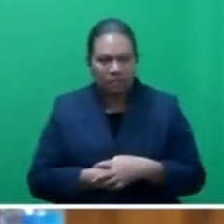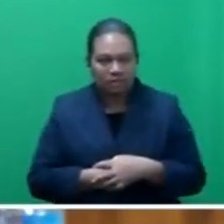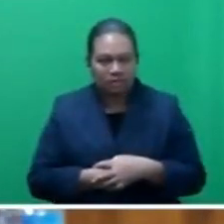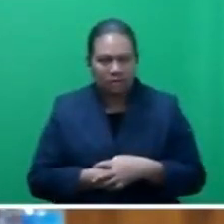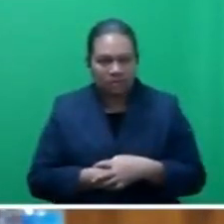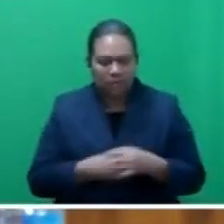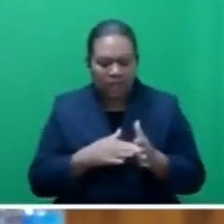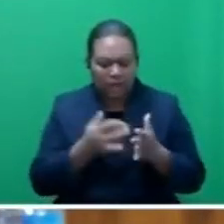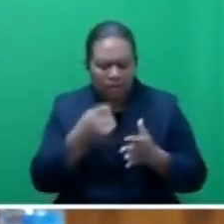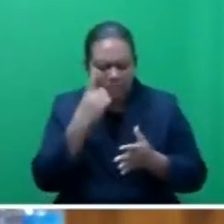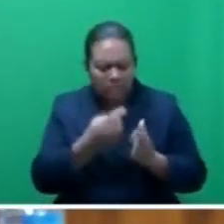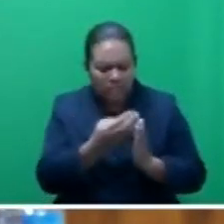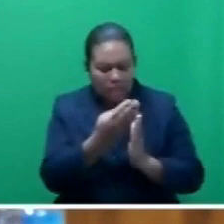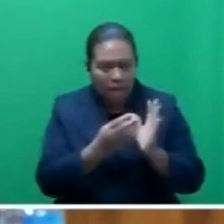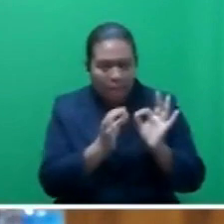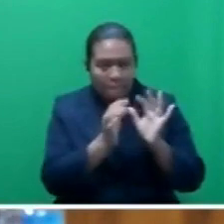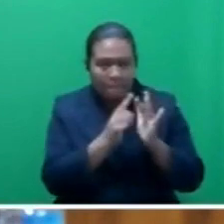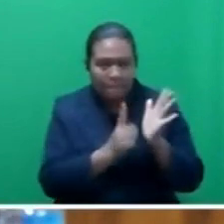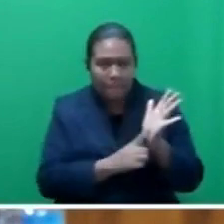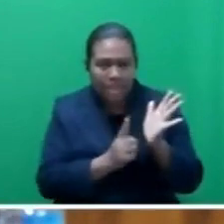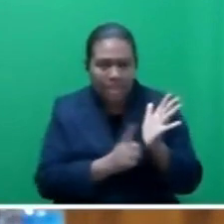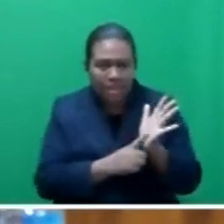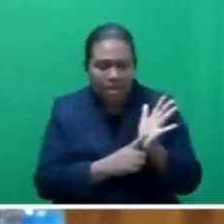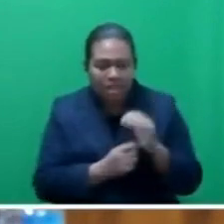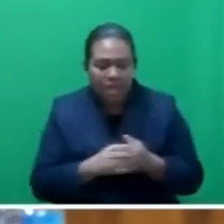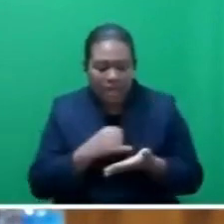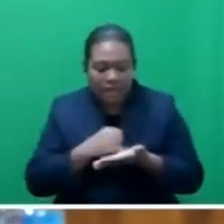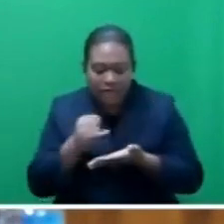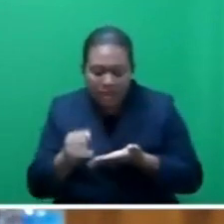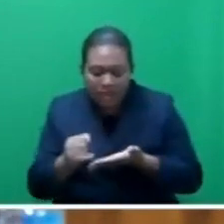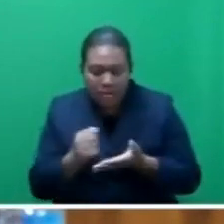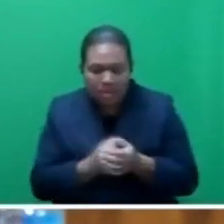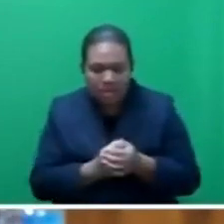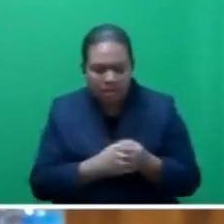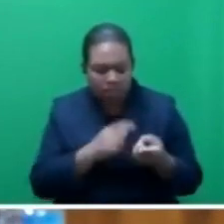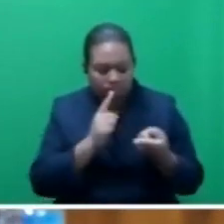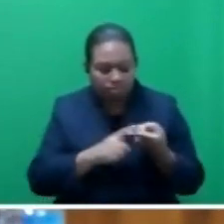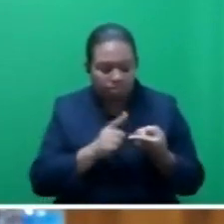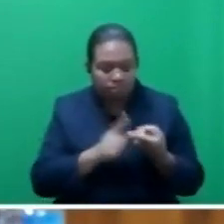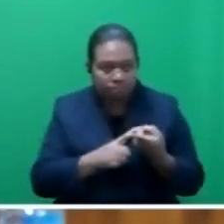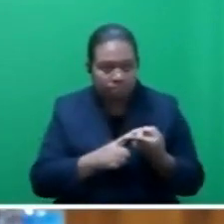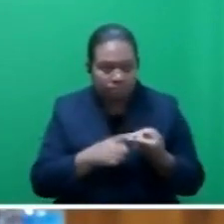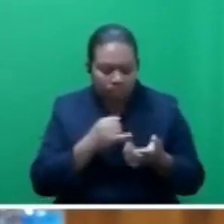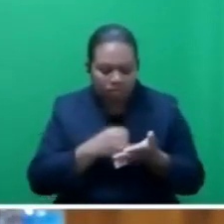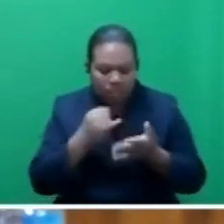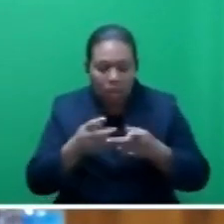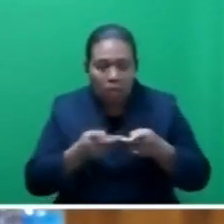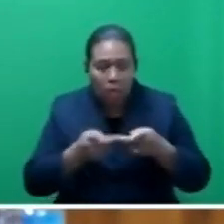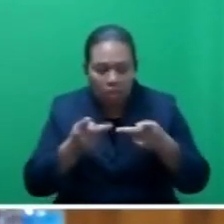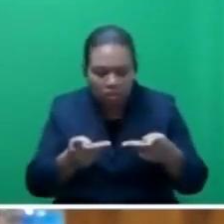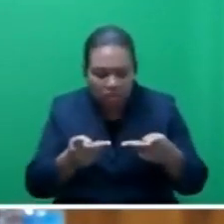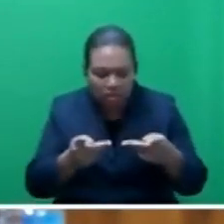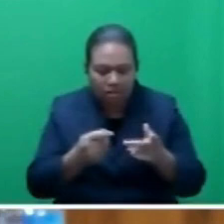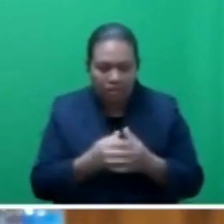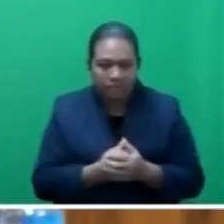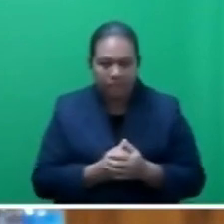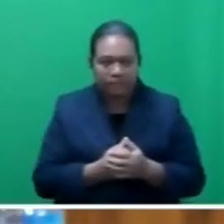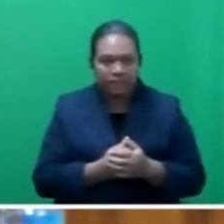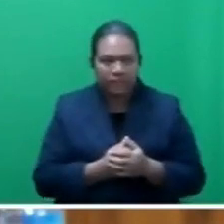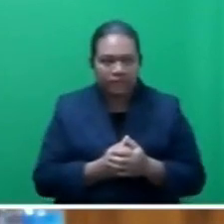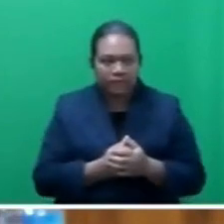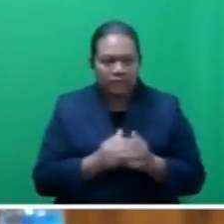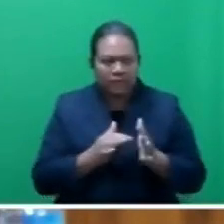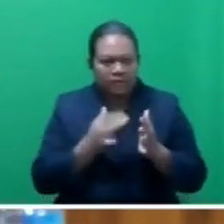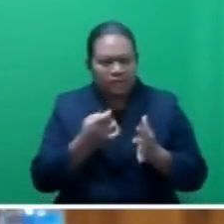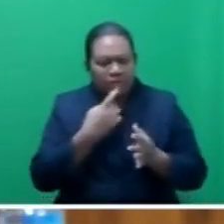investment bill, it talks about, one, investment promotion. Very critical,